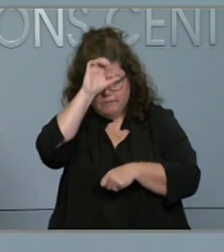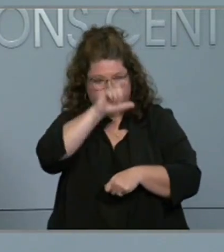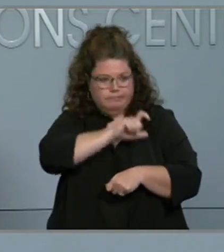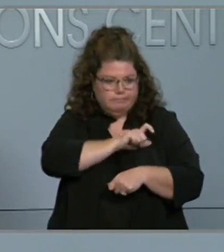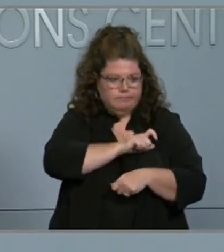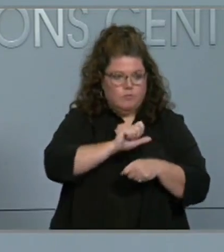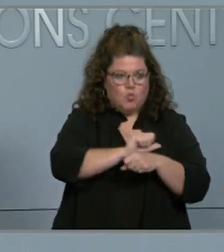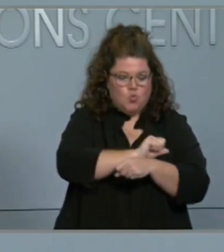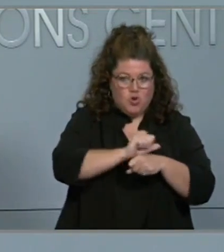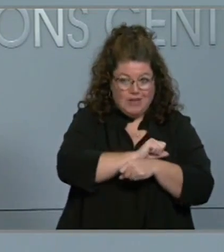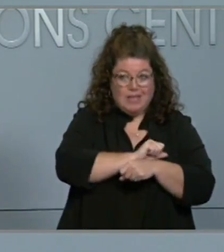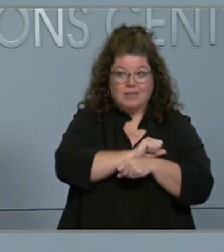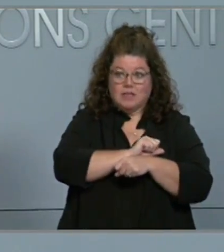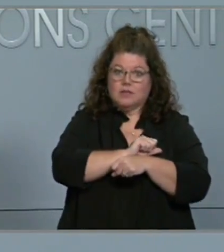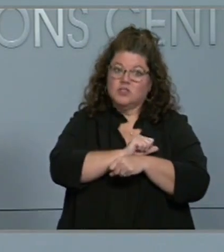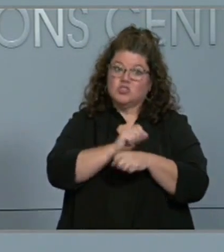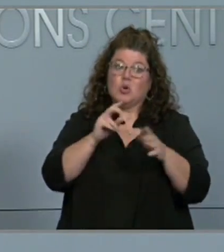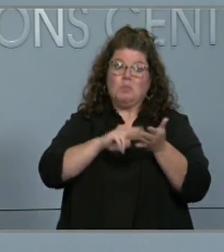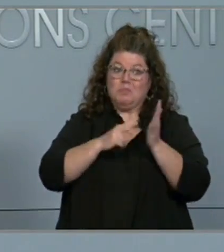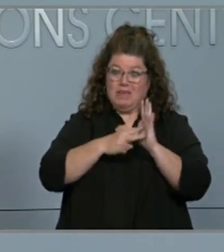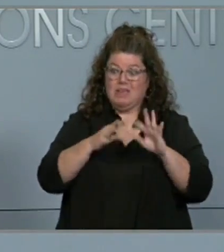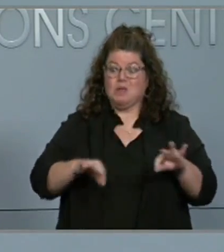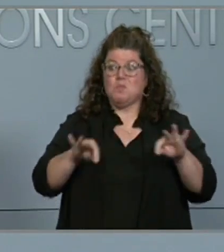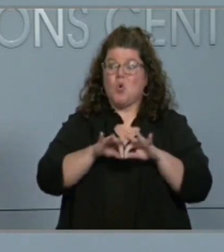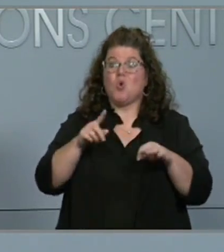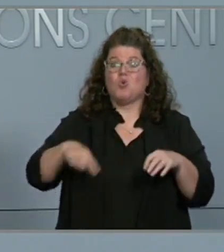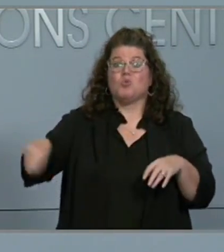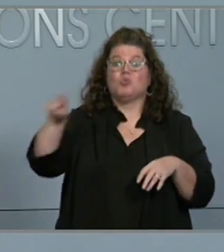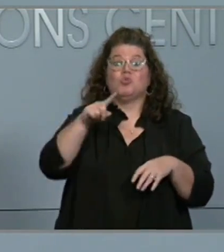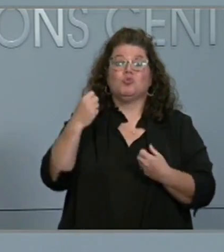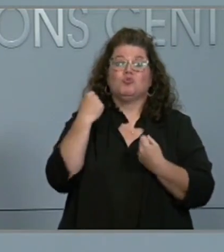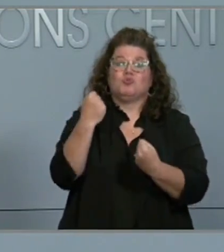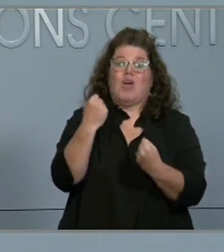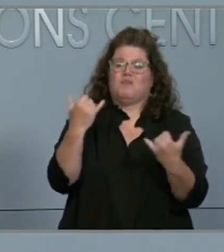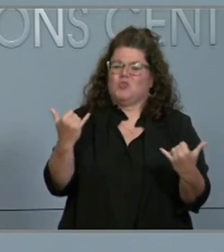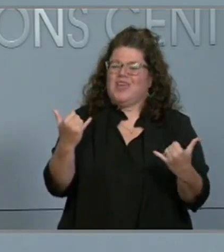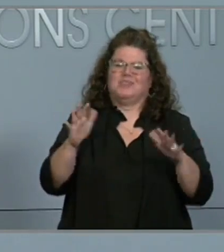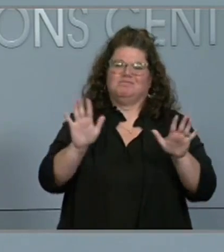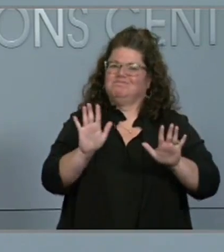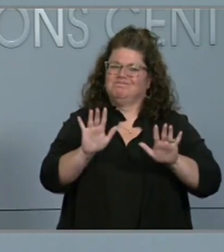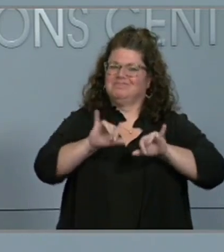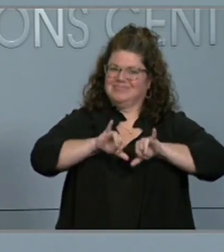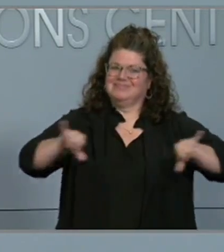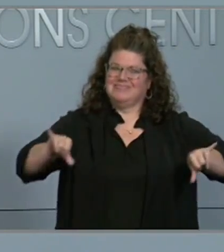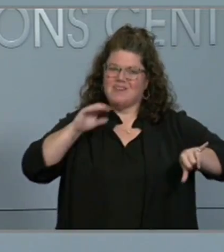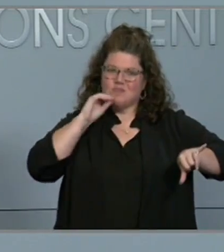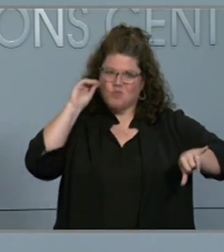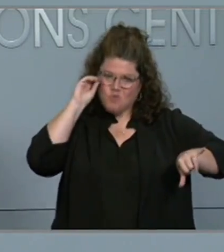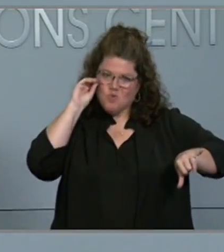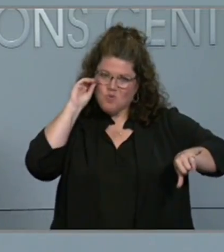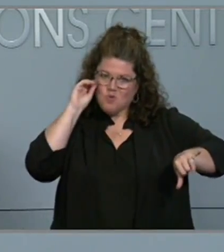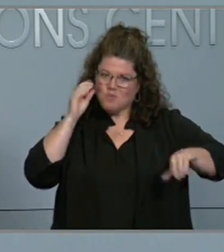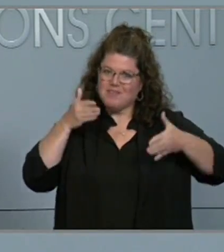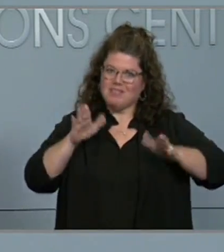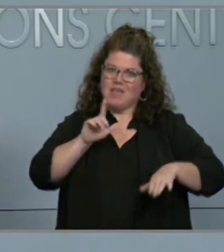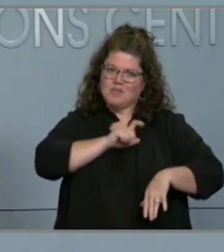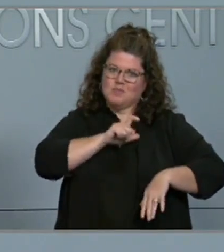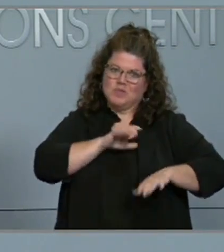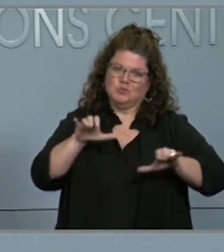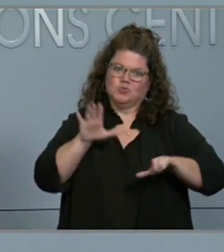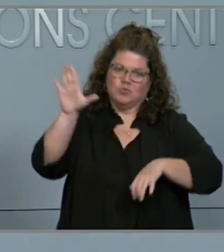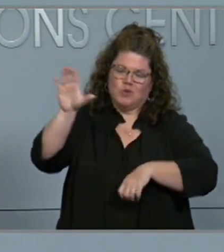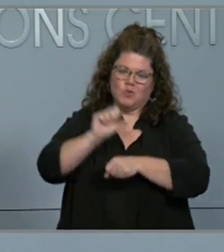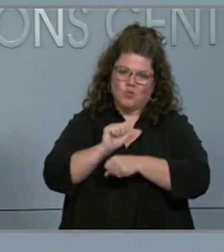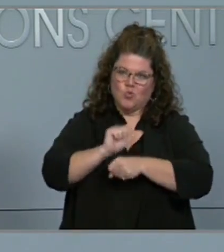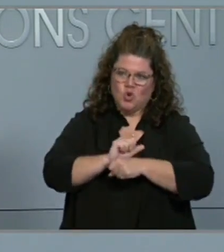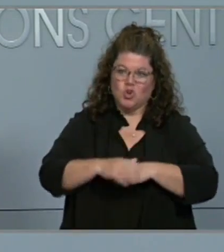you can do is stay off the road so that they can do their job safely. NCDOT continues to actively monitor and respond to roadway conditions,